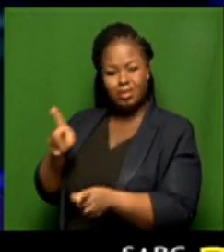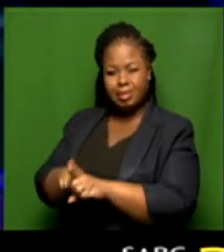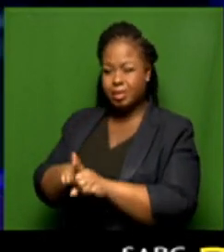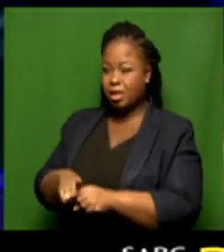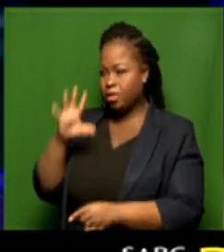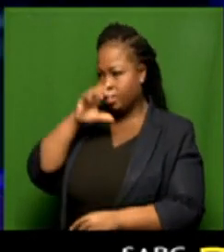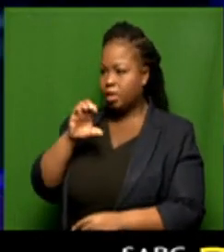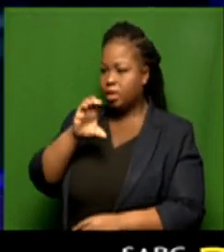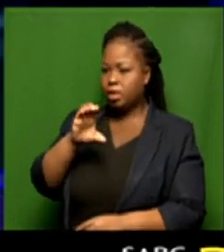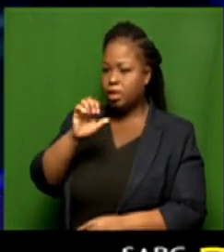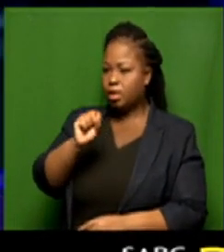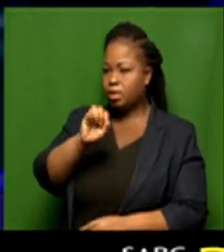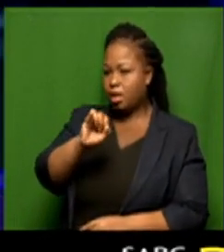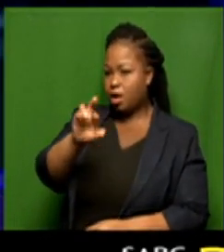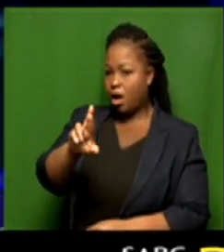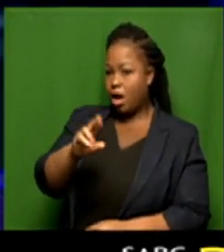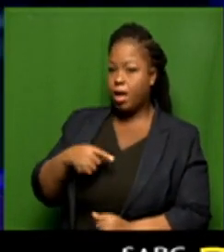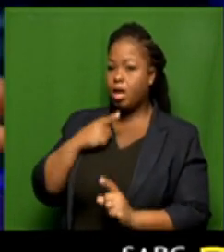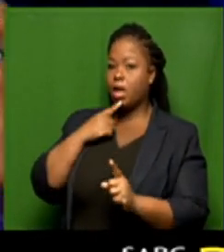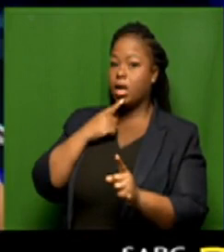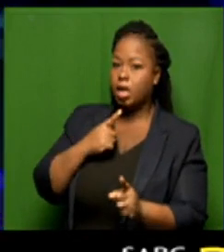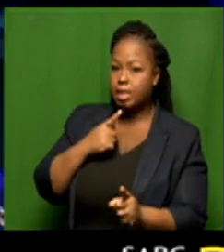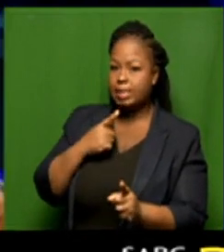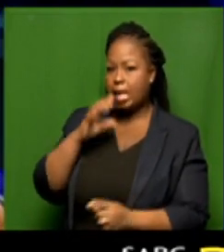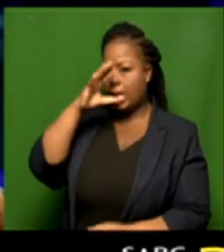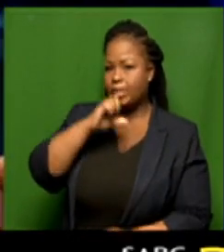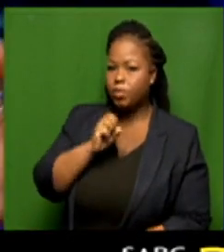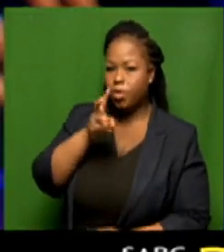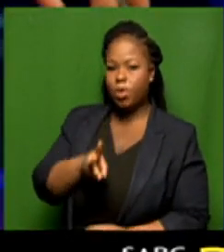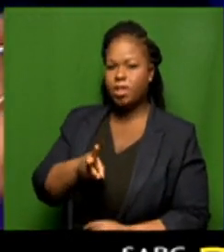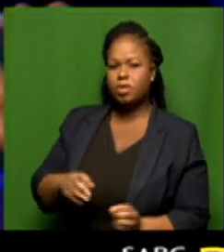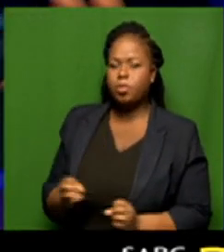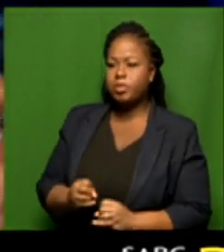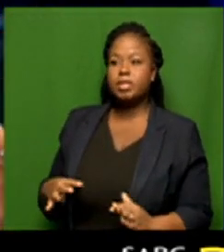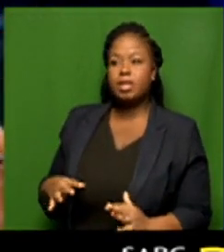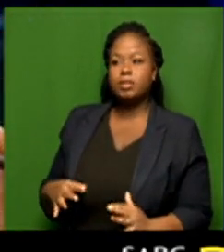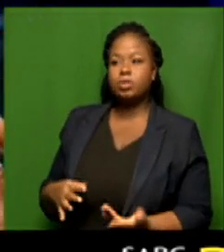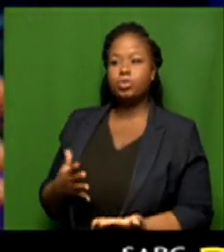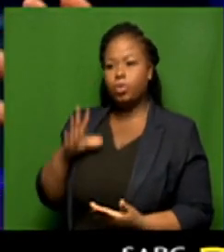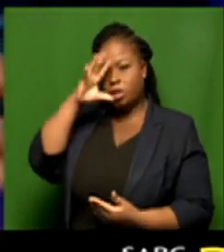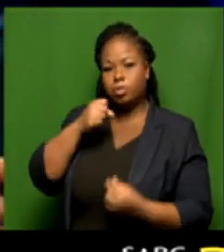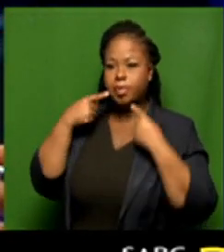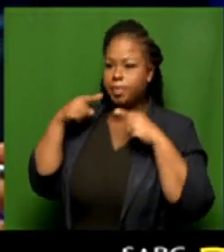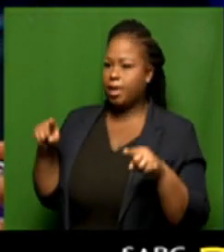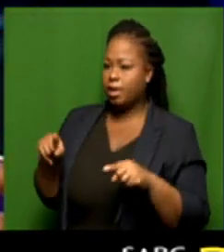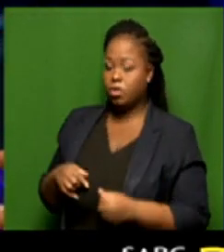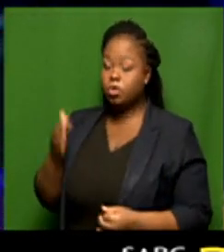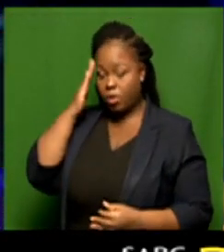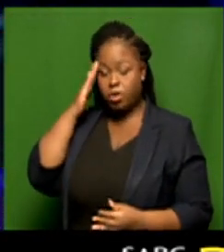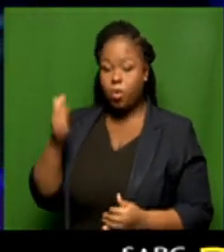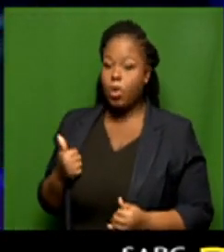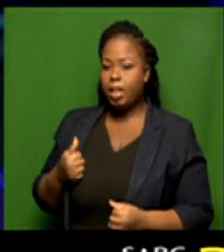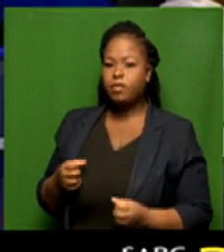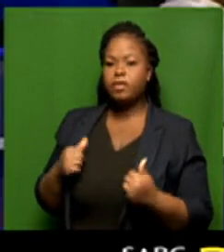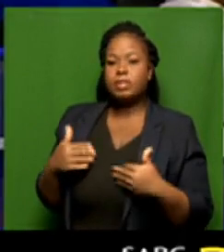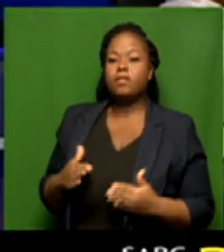saying that the CSIR are predicting, and how soon do we start sort of speaking to predictions? I know you can calculate from 5